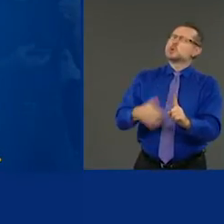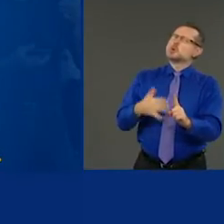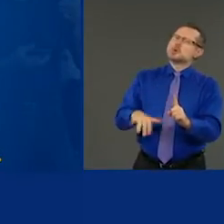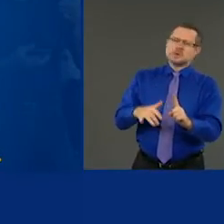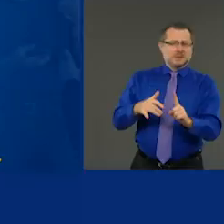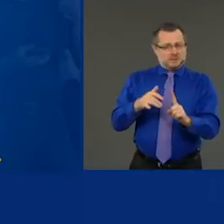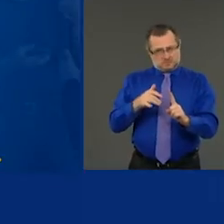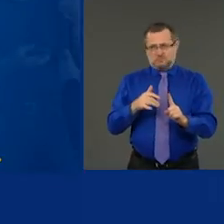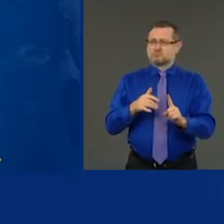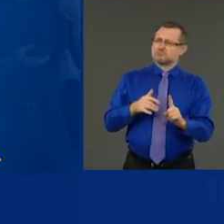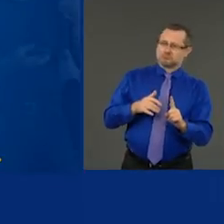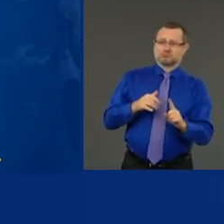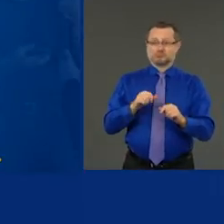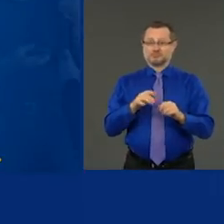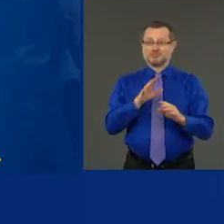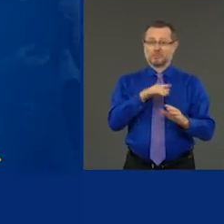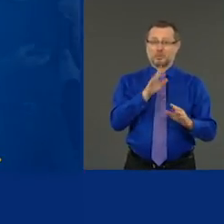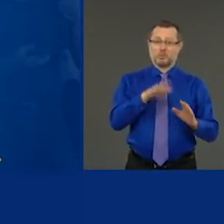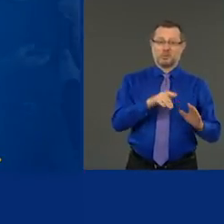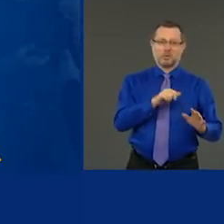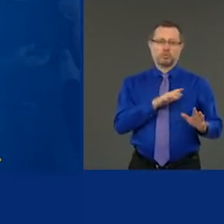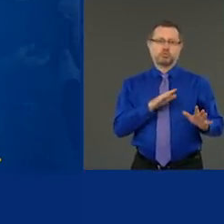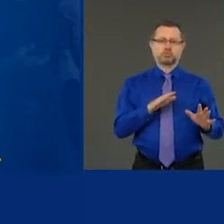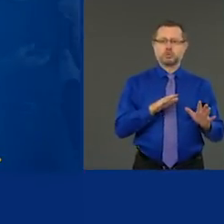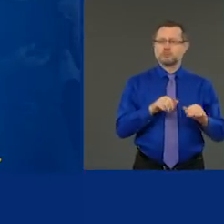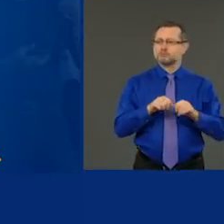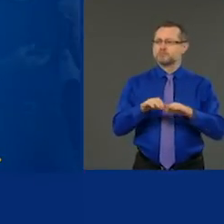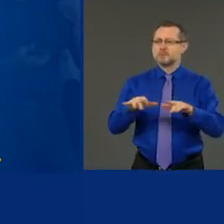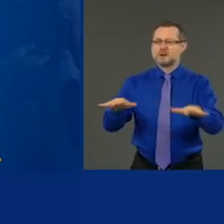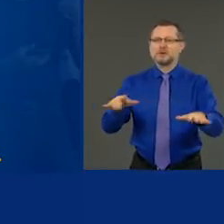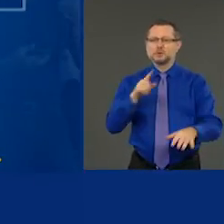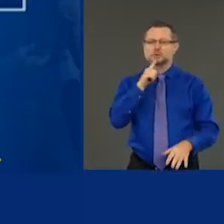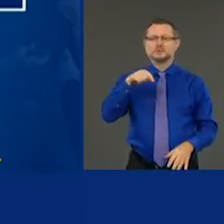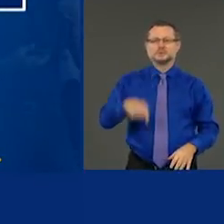getting worse. And I am telling you, it is a problem.